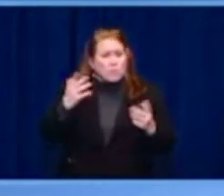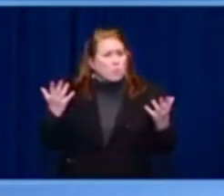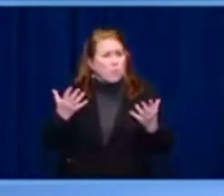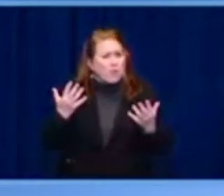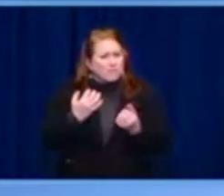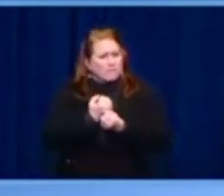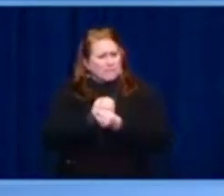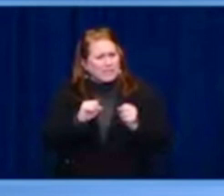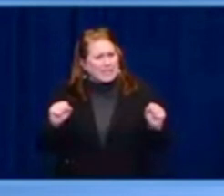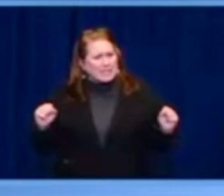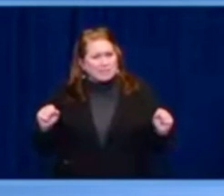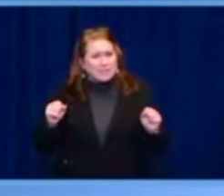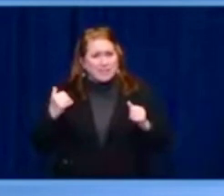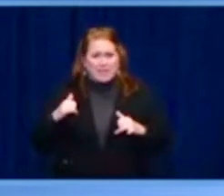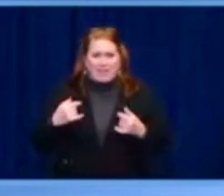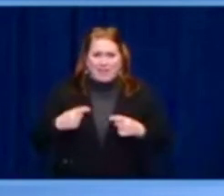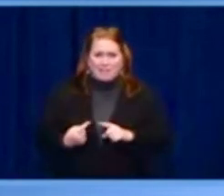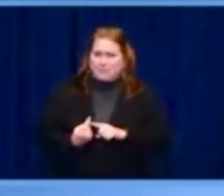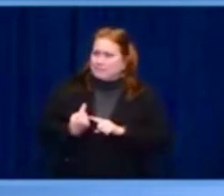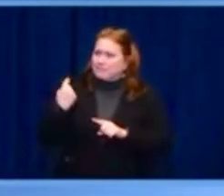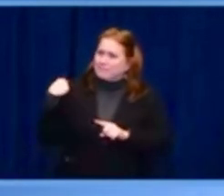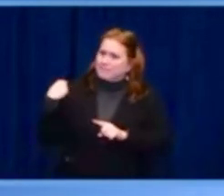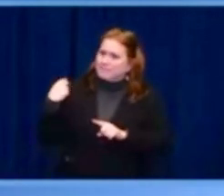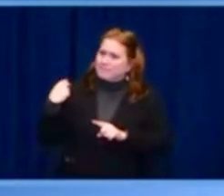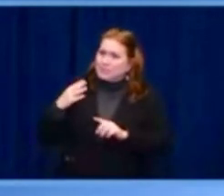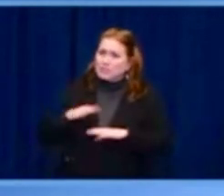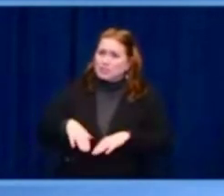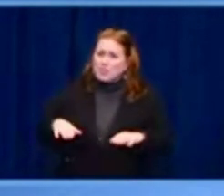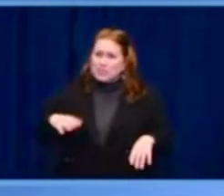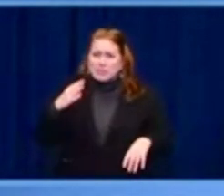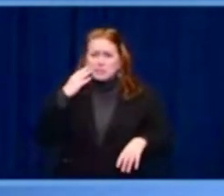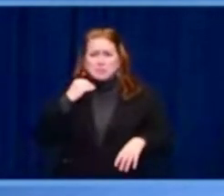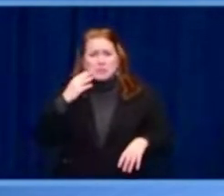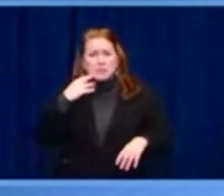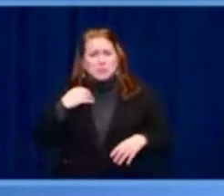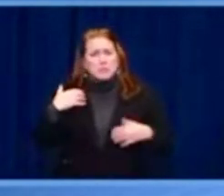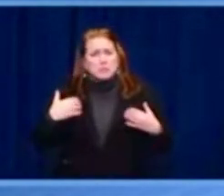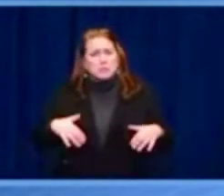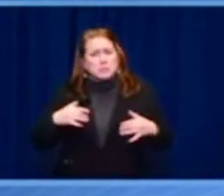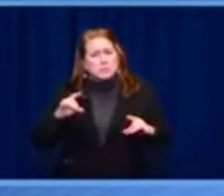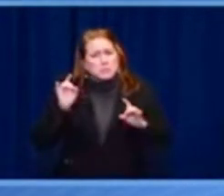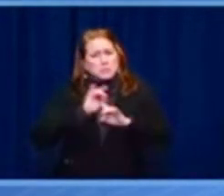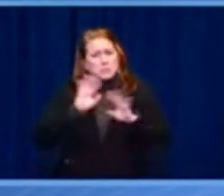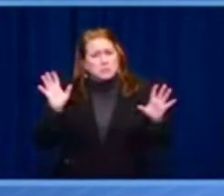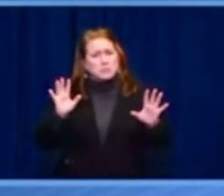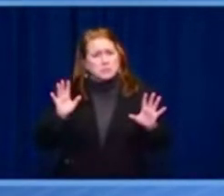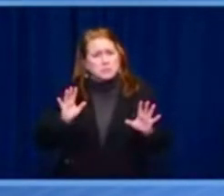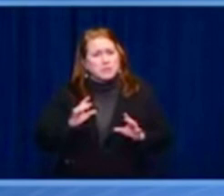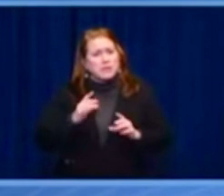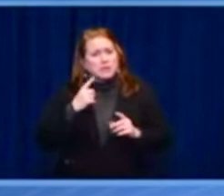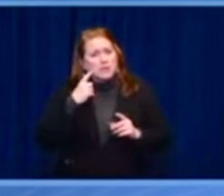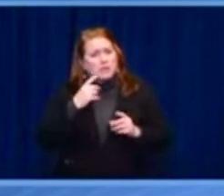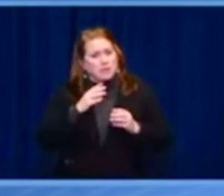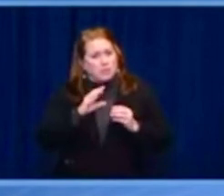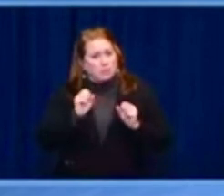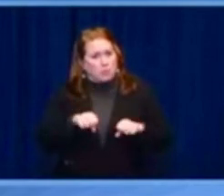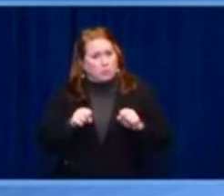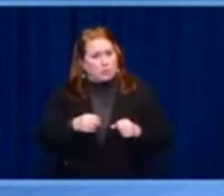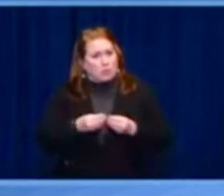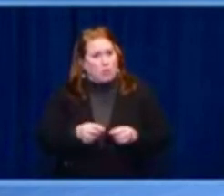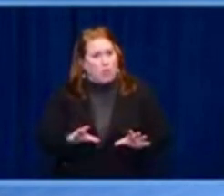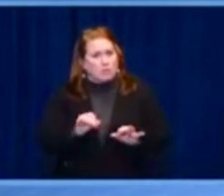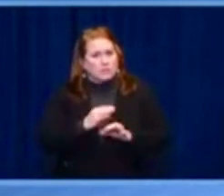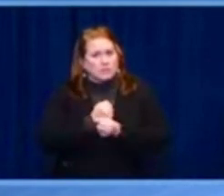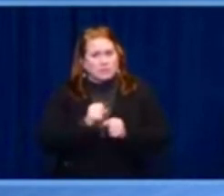is in danger. Ukraine knows what it is to fight for democracy right now and let our